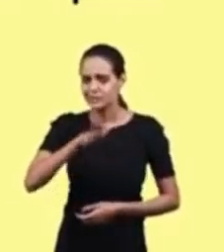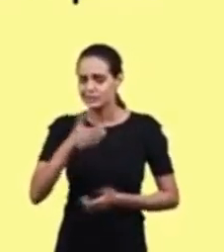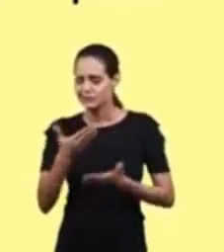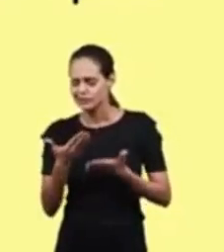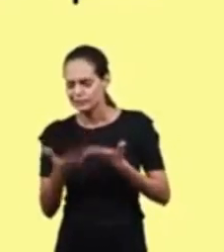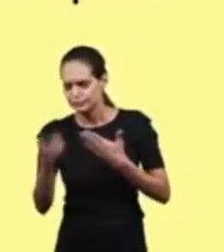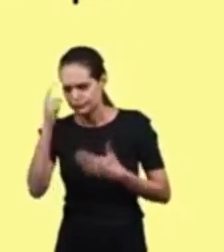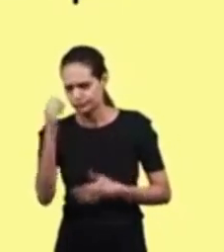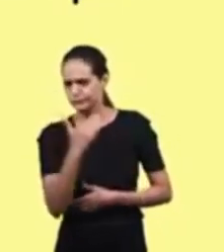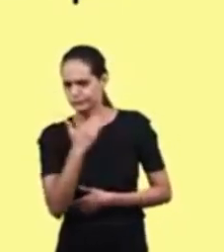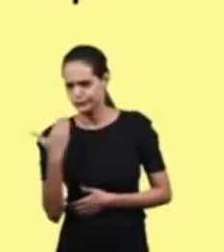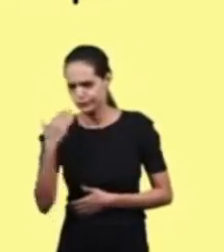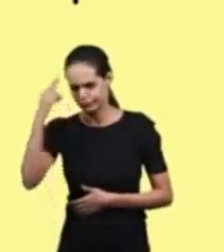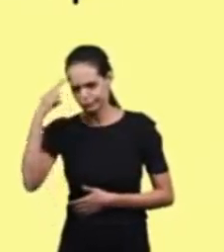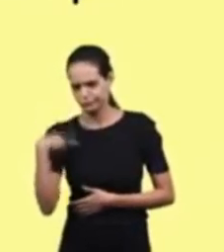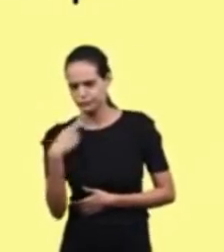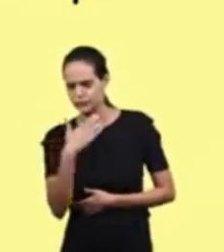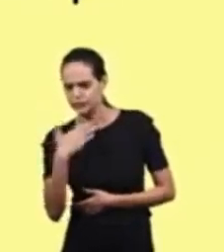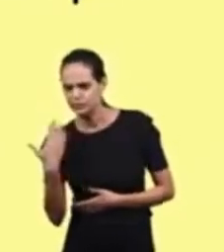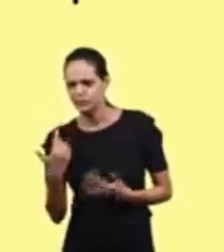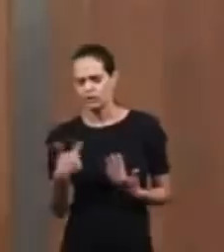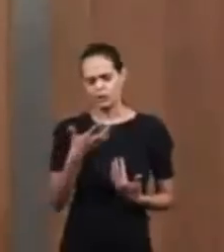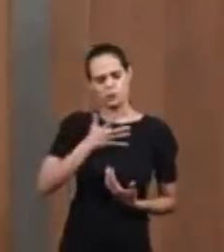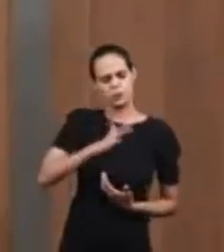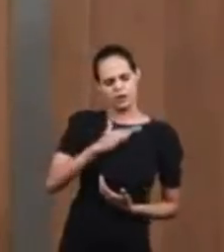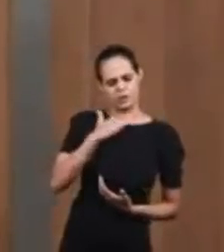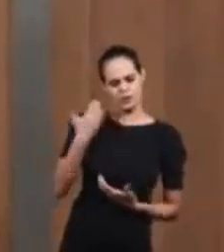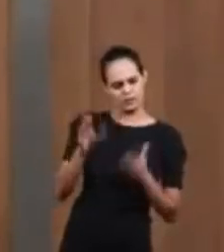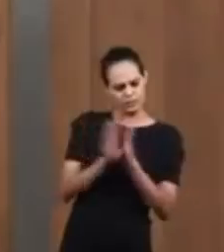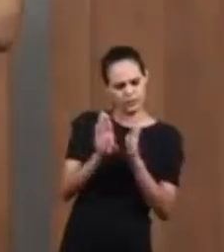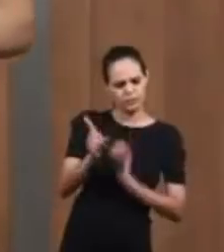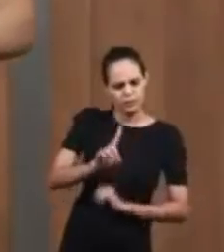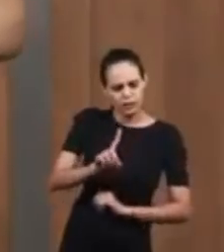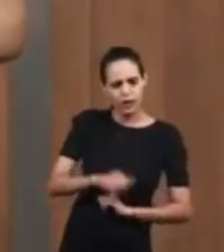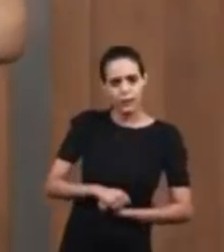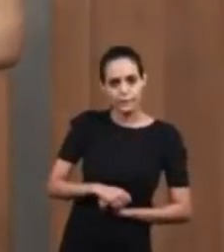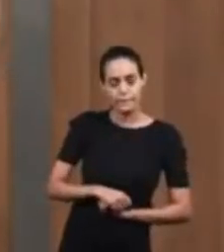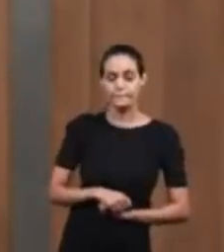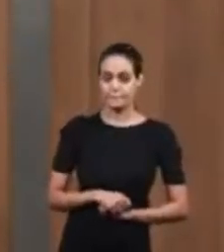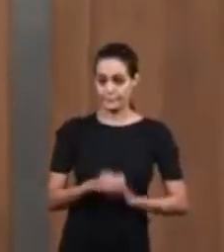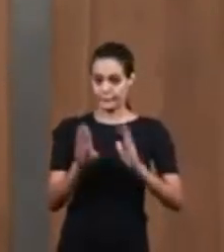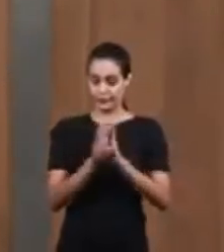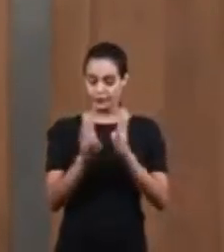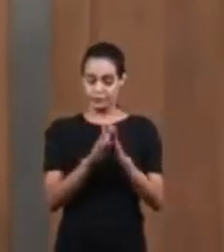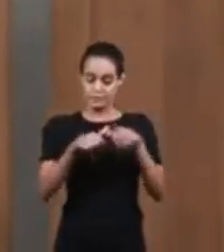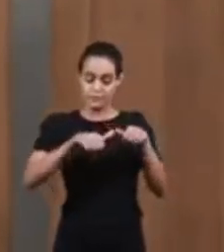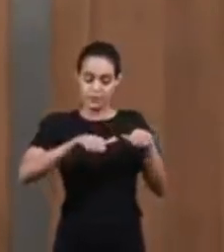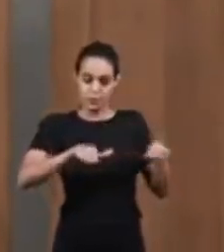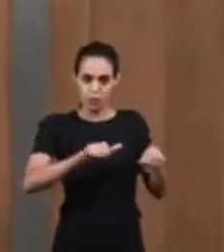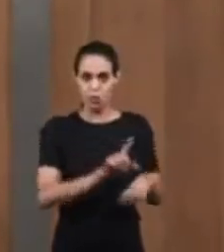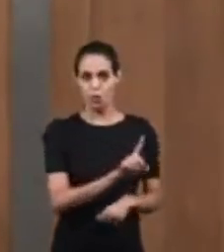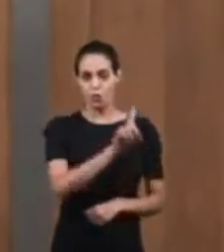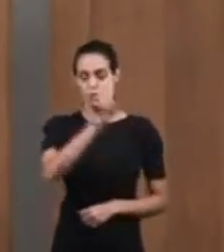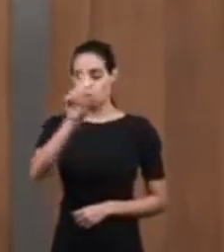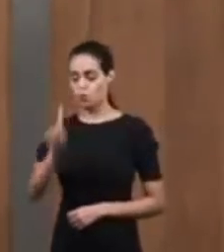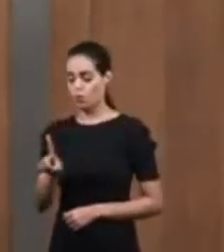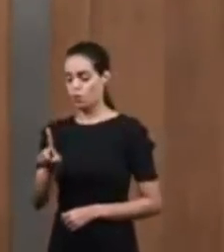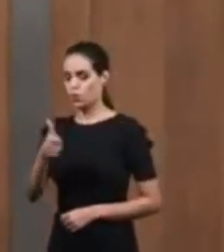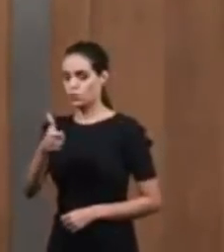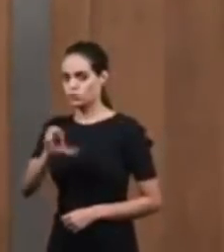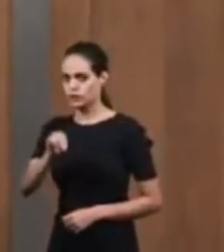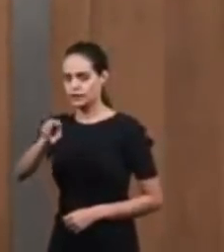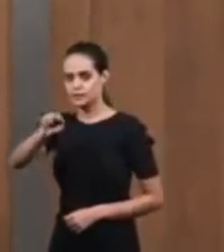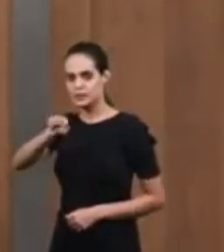did not want to lose Benjamin as well So Benjamin stayed And his ten brothers went When they